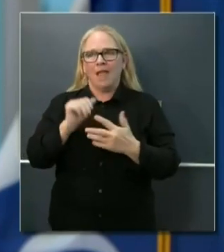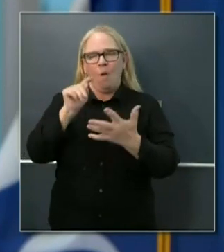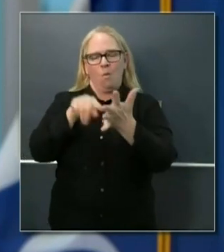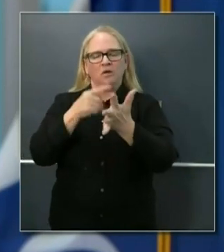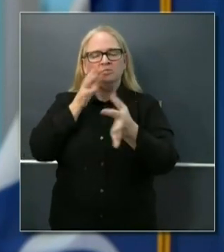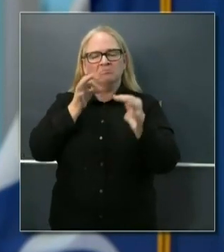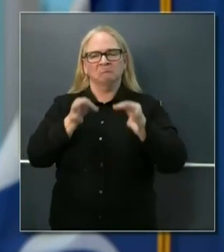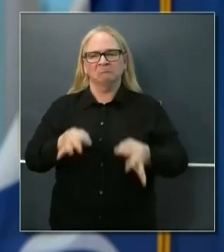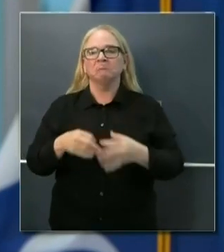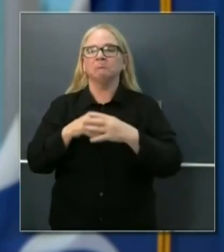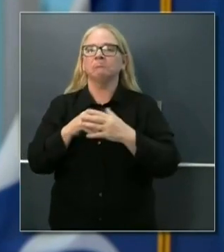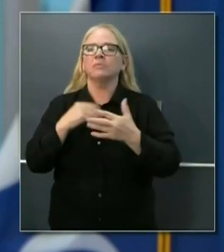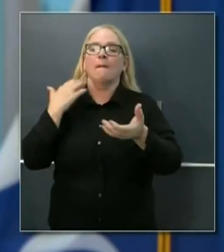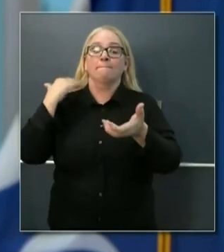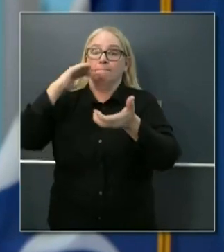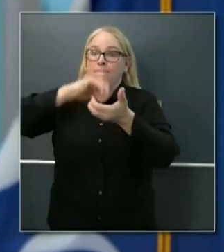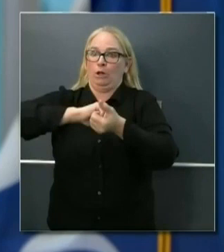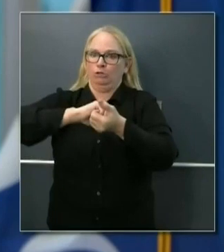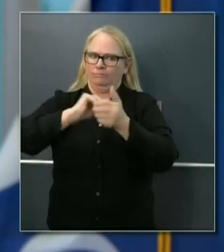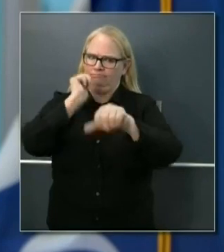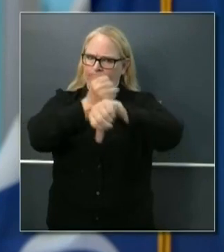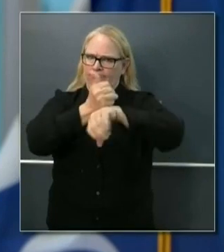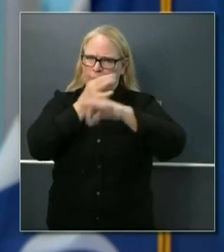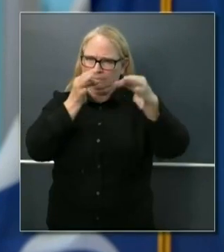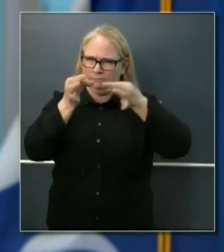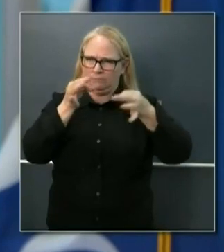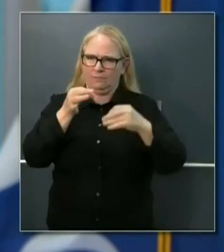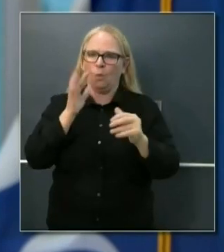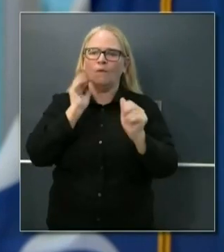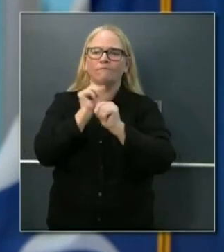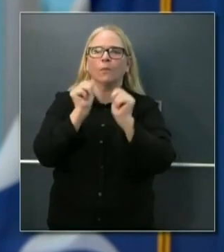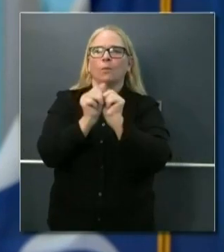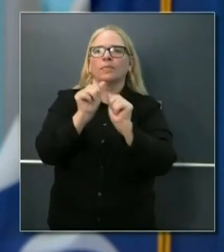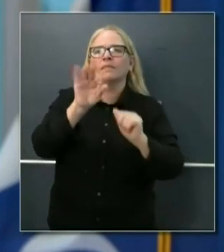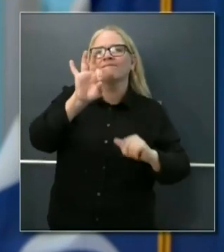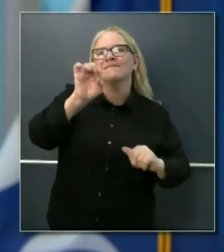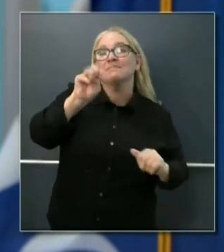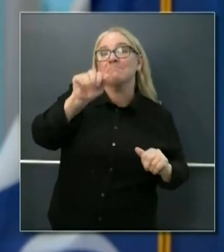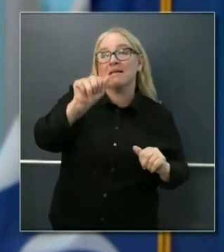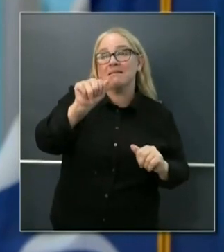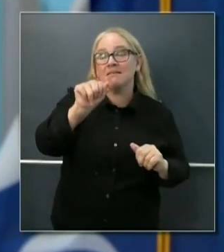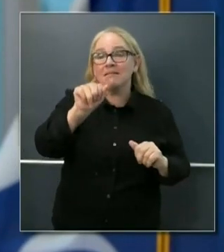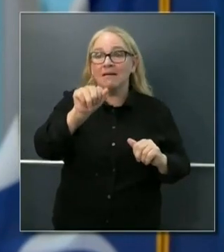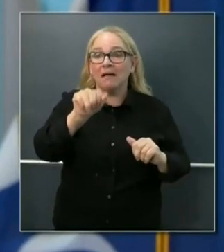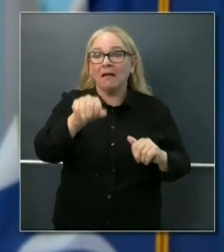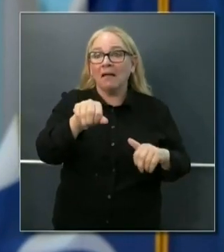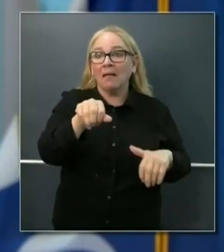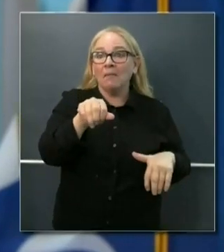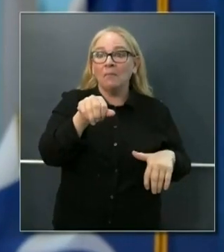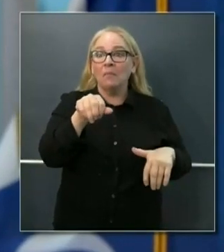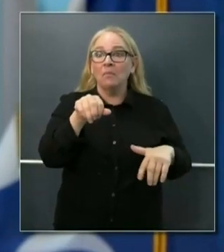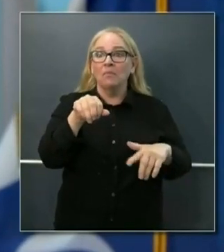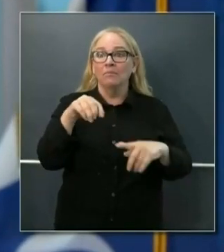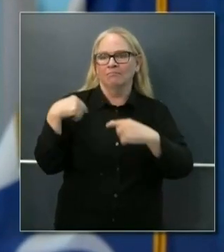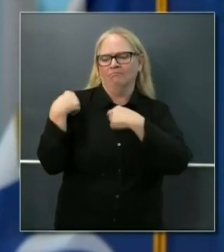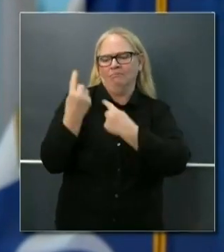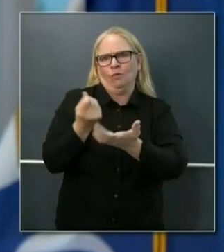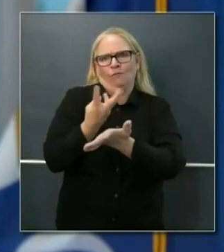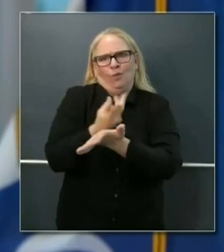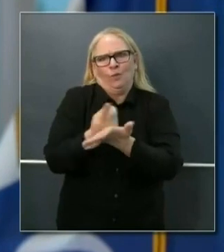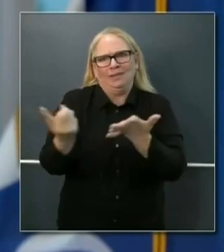partnership that we have formed with FEMA. Over the course of the last few weeks, we have been working diligently to